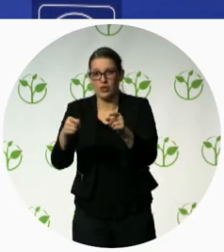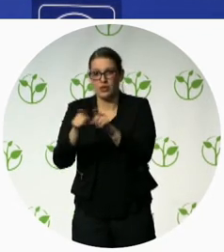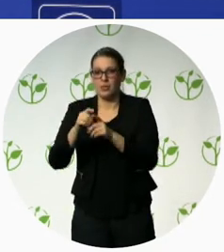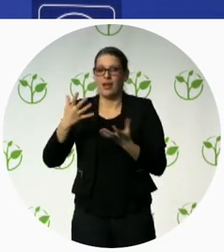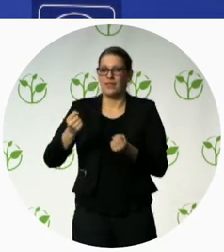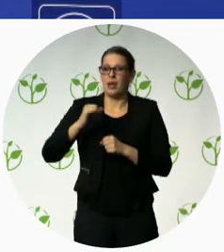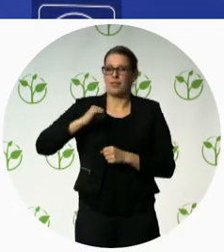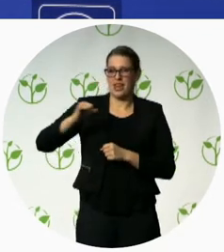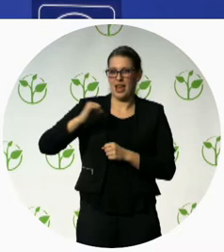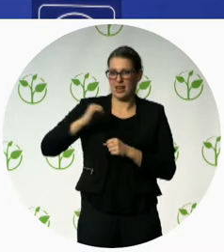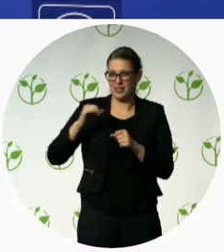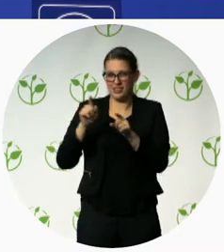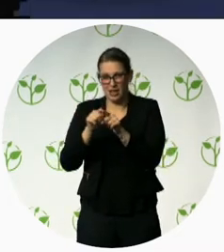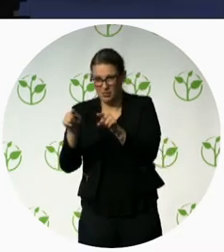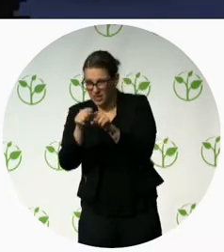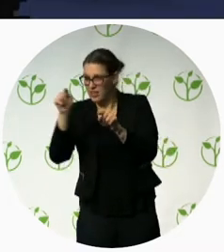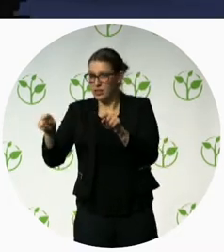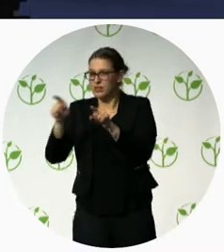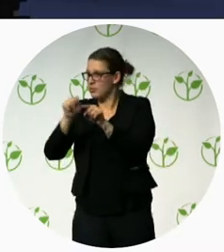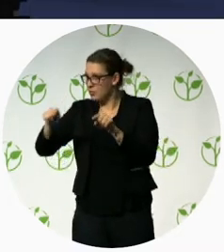all right other questions comments